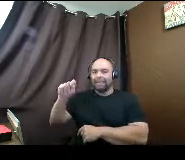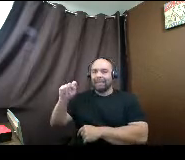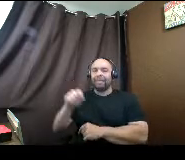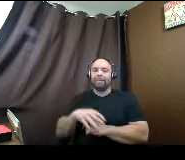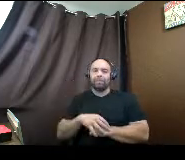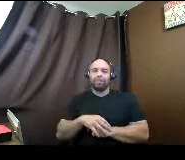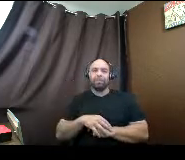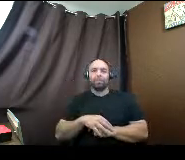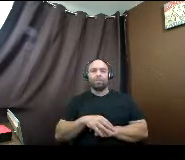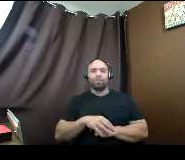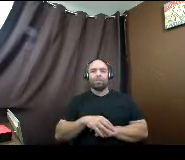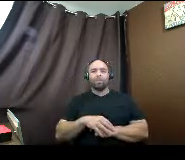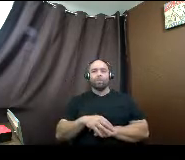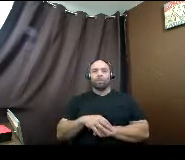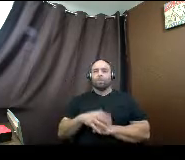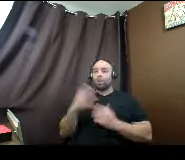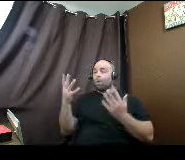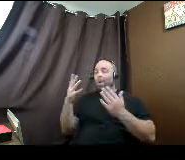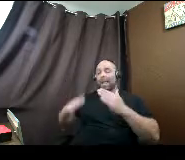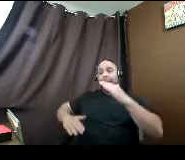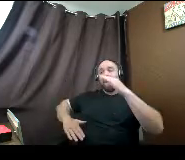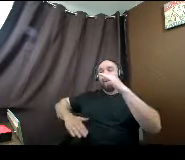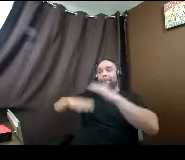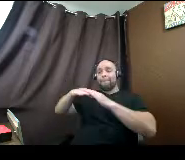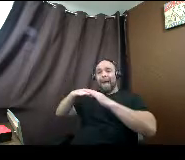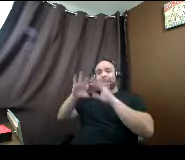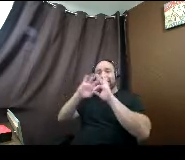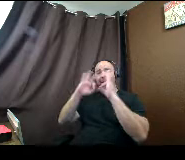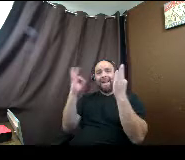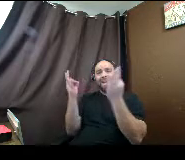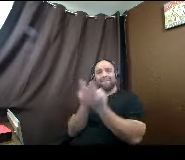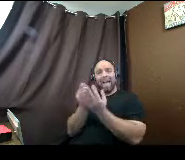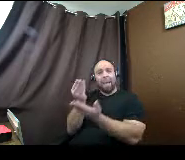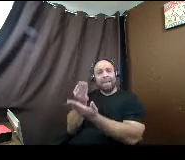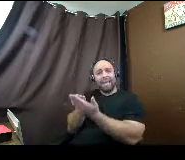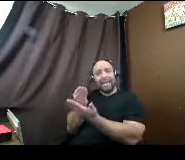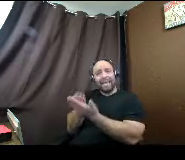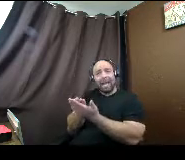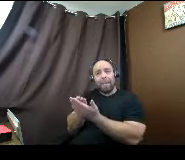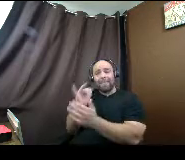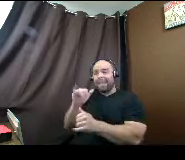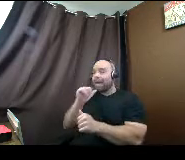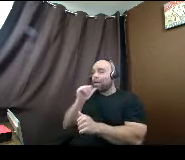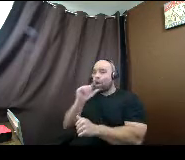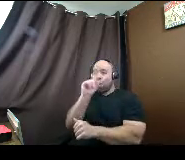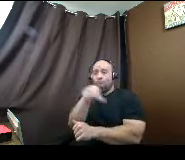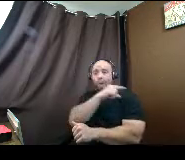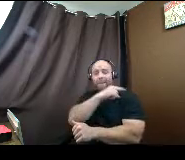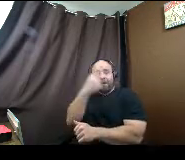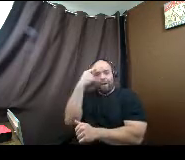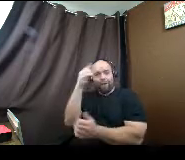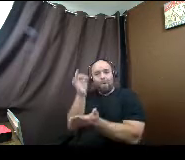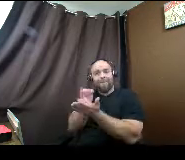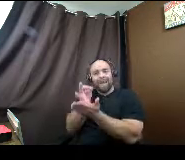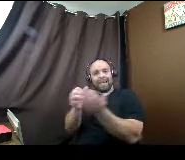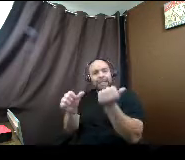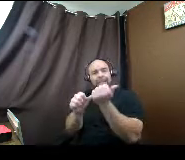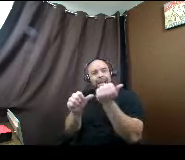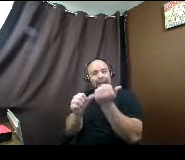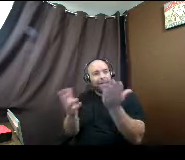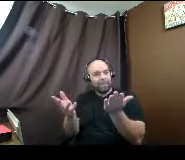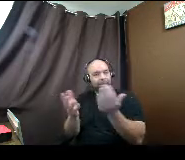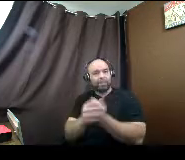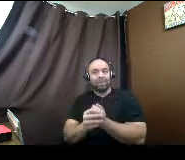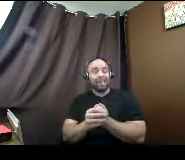What is the maximum family annual income that doesn't qualify for financial aid? It